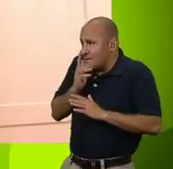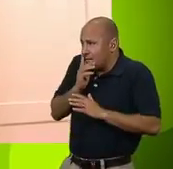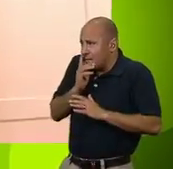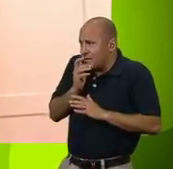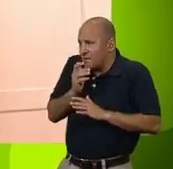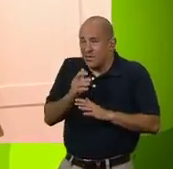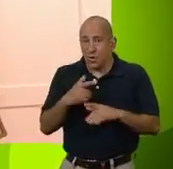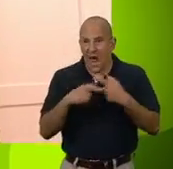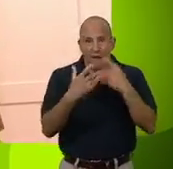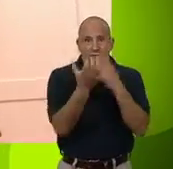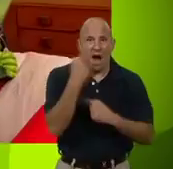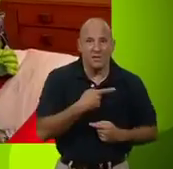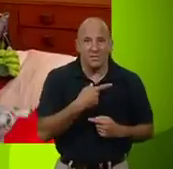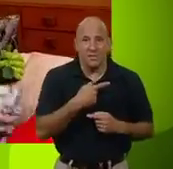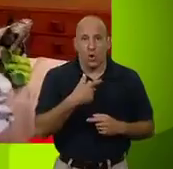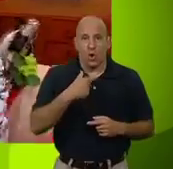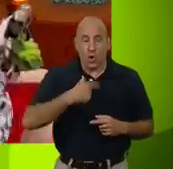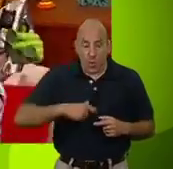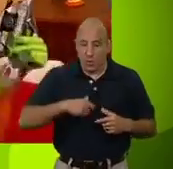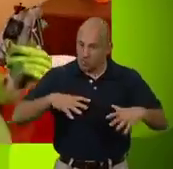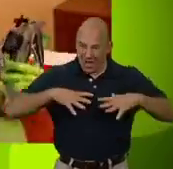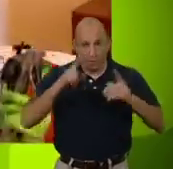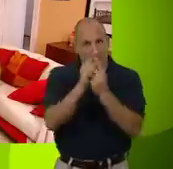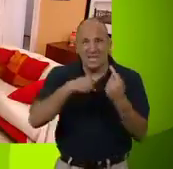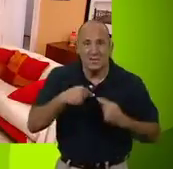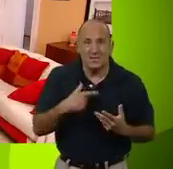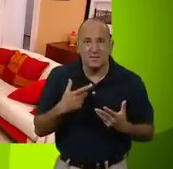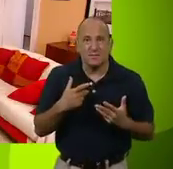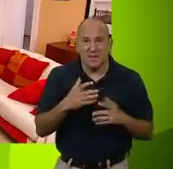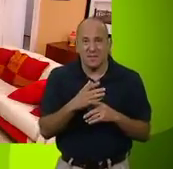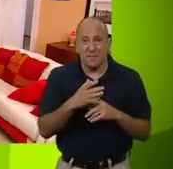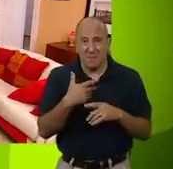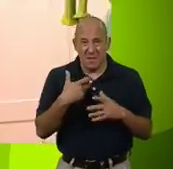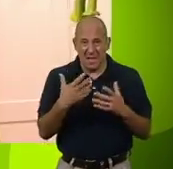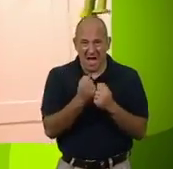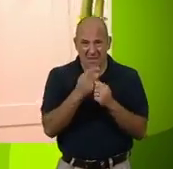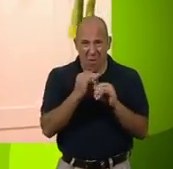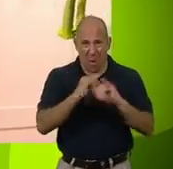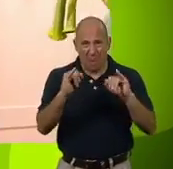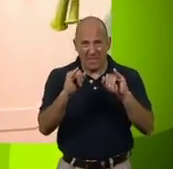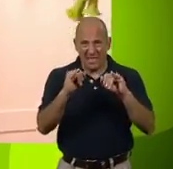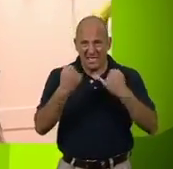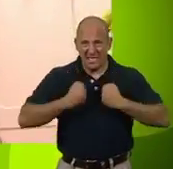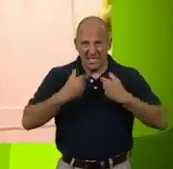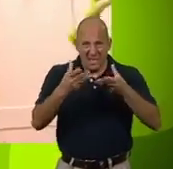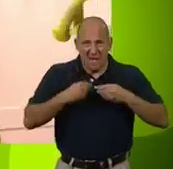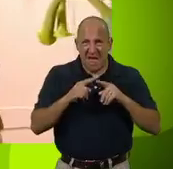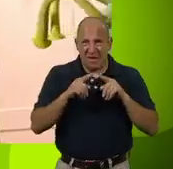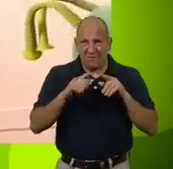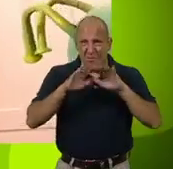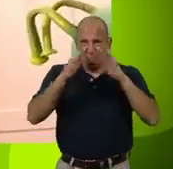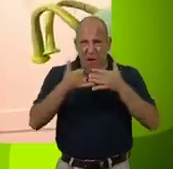can't be discovered. Humans aren't ready for first contact. Plus, we might catch up with horrible heart disease like...